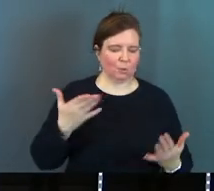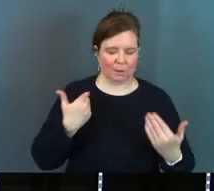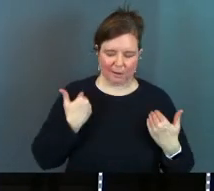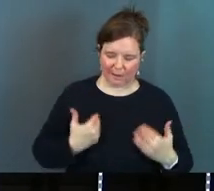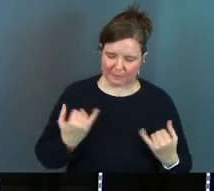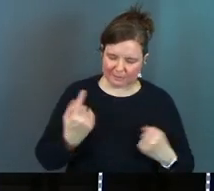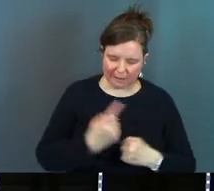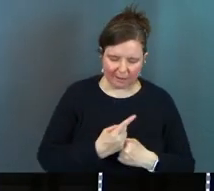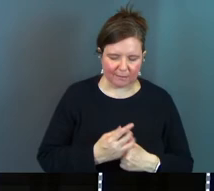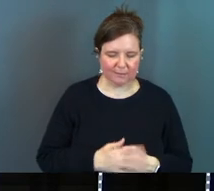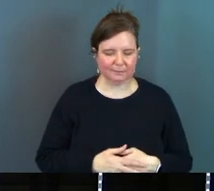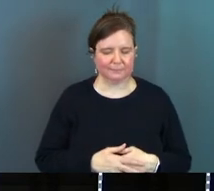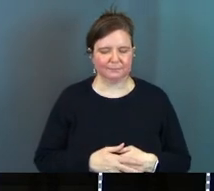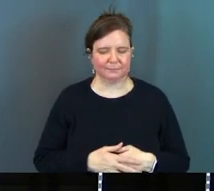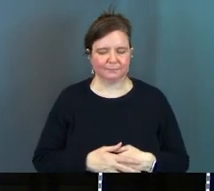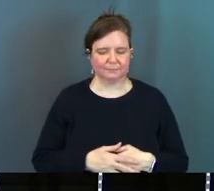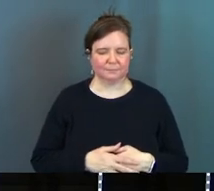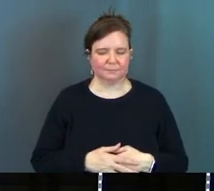here I am today